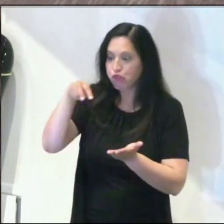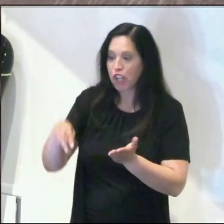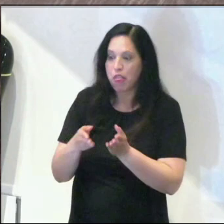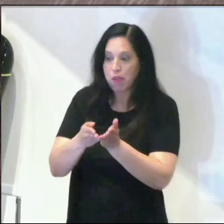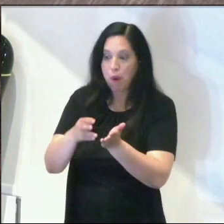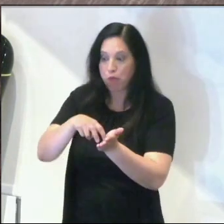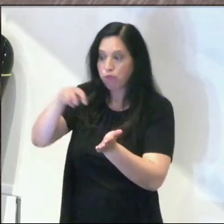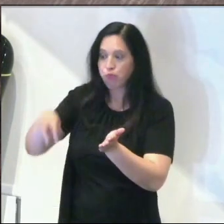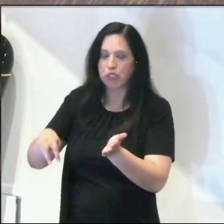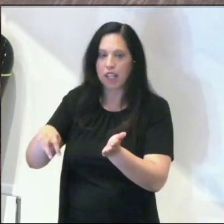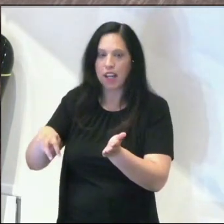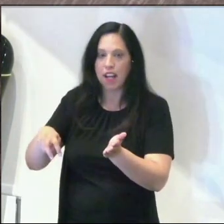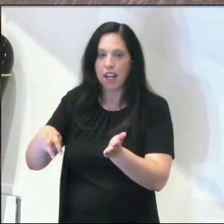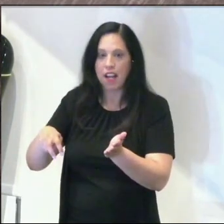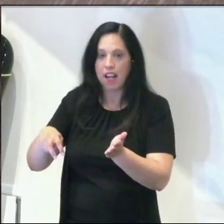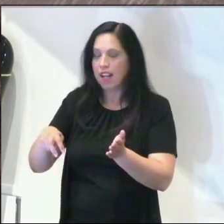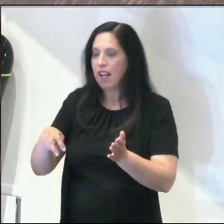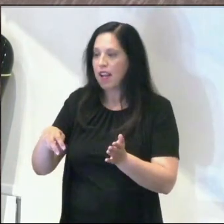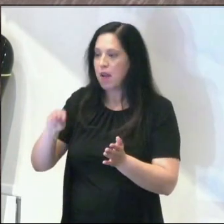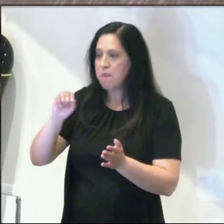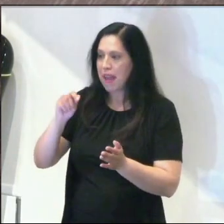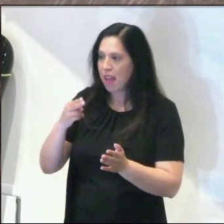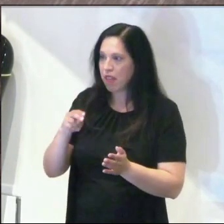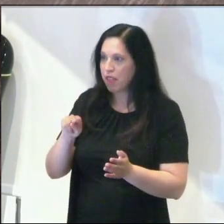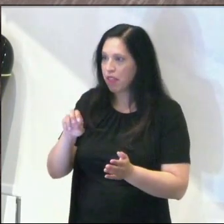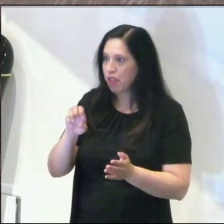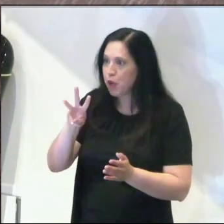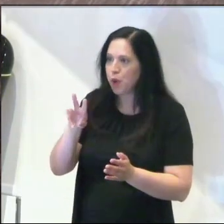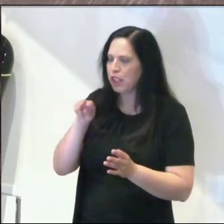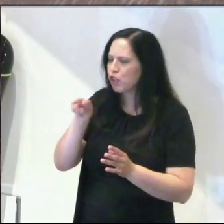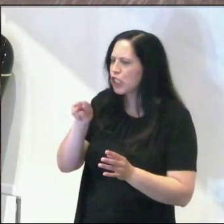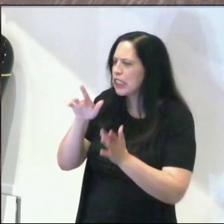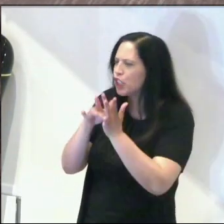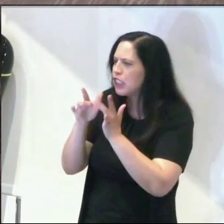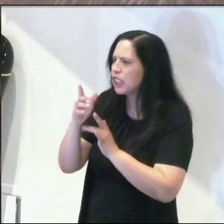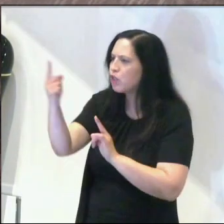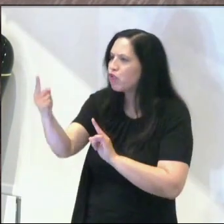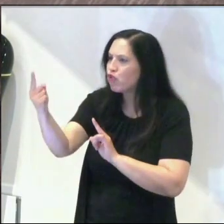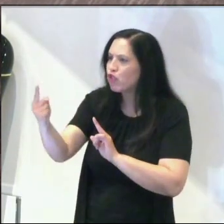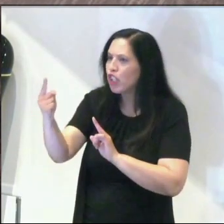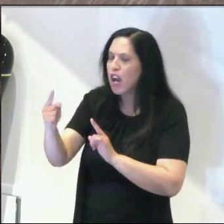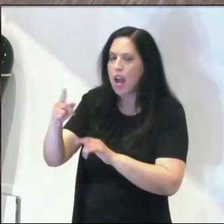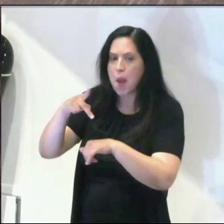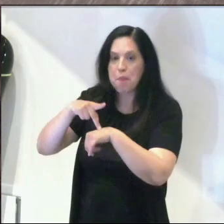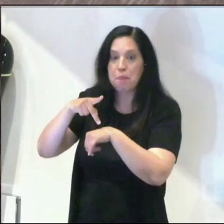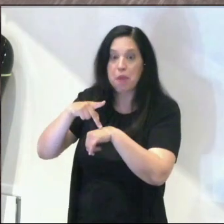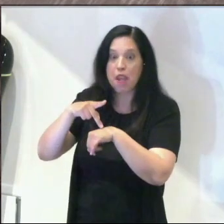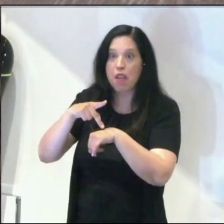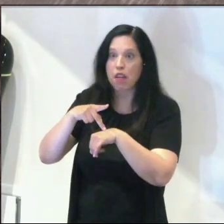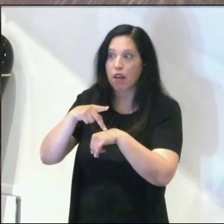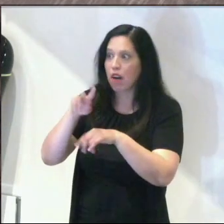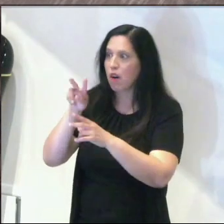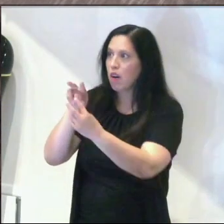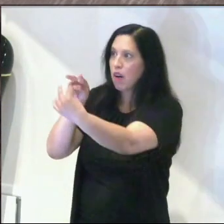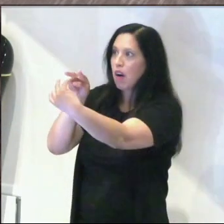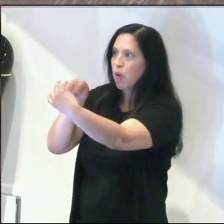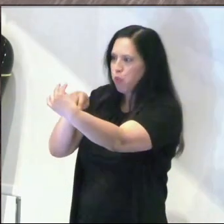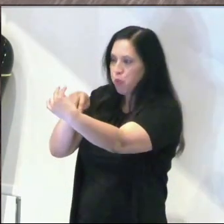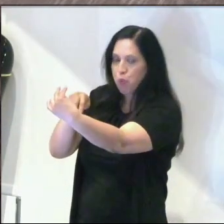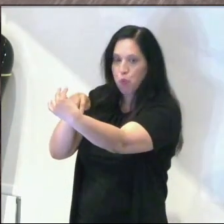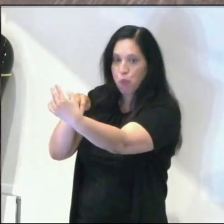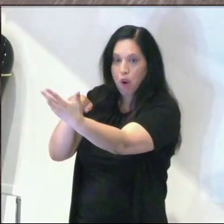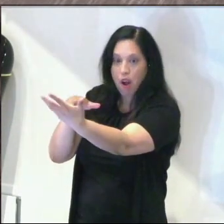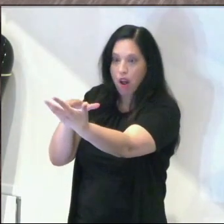staring right at Jesus. He's walking on the water. It's amazing. then what happened? It says, Peter took his eyes off Jesus,